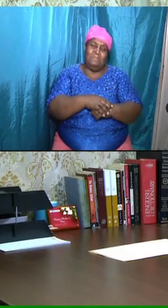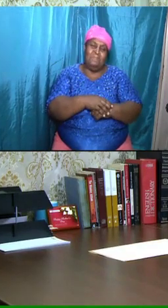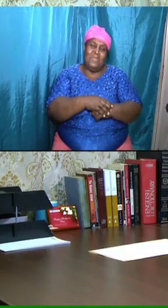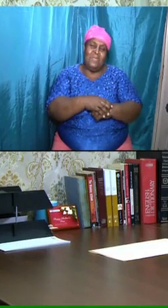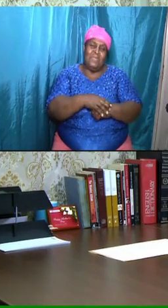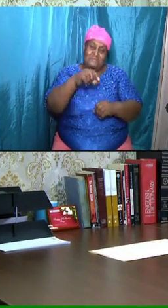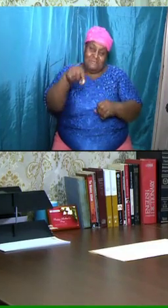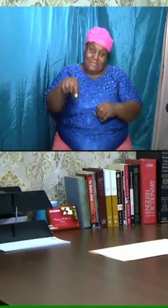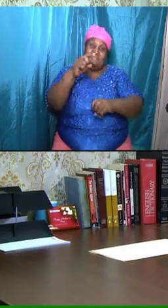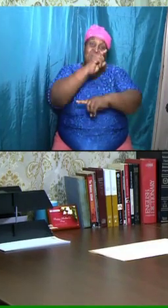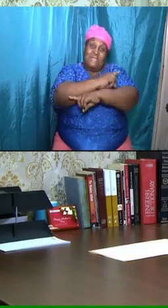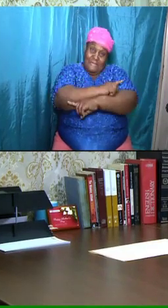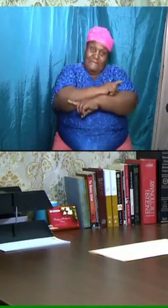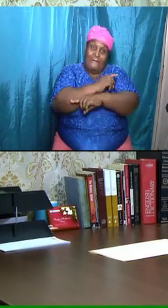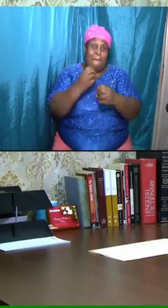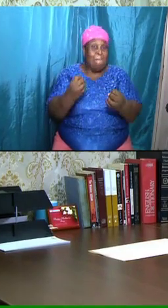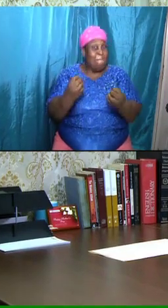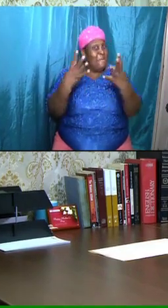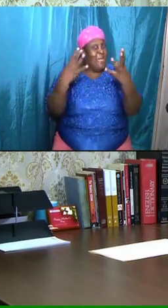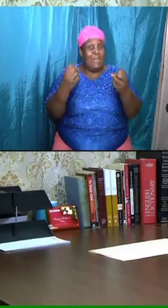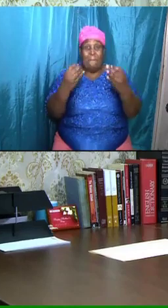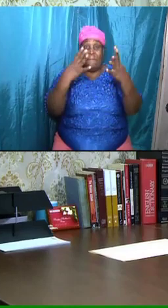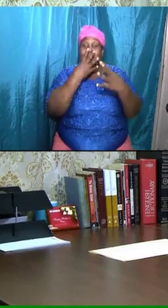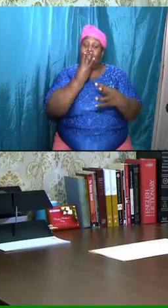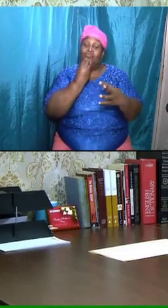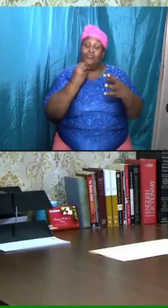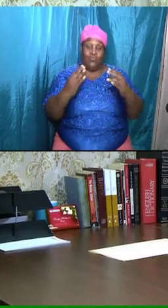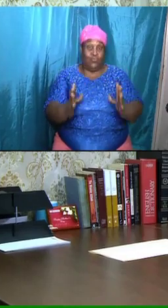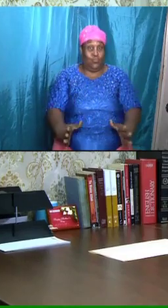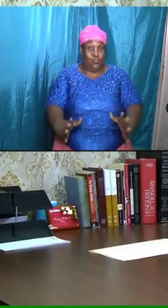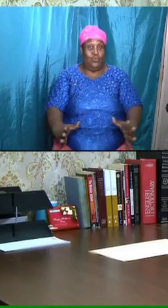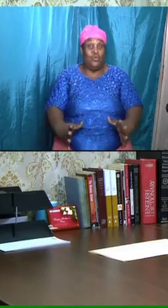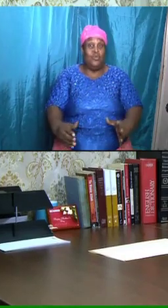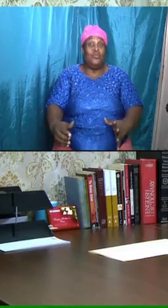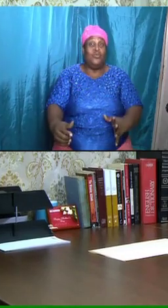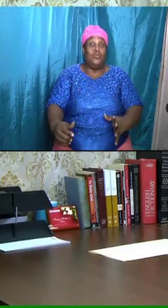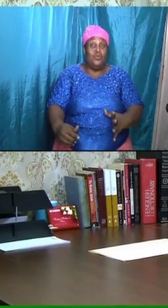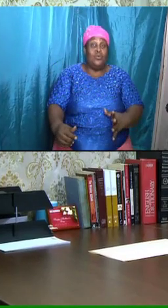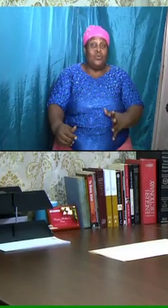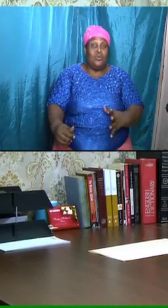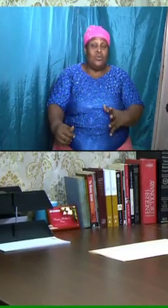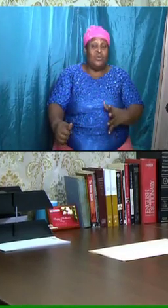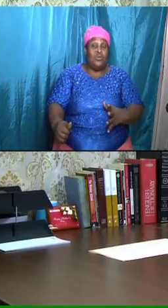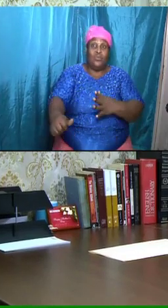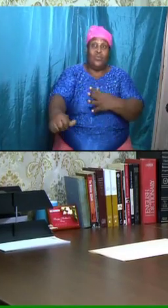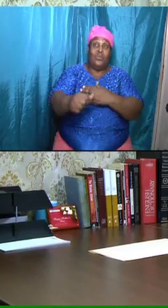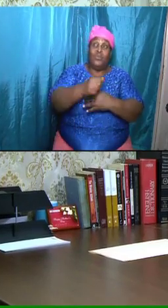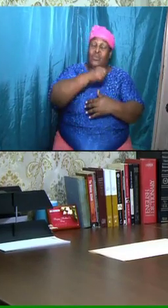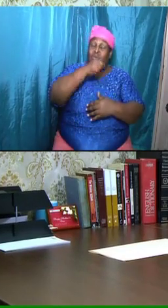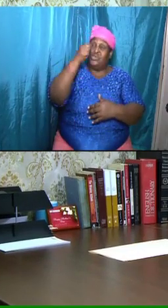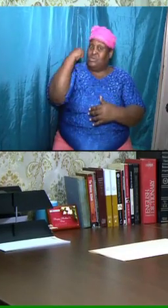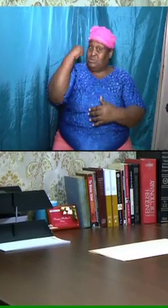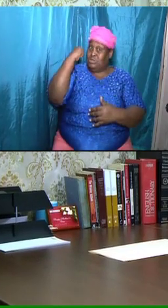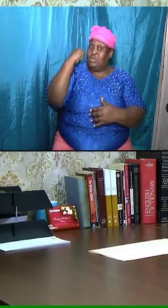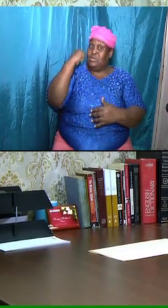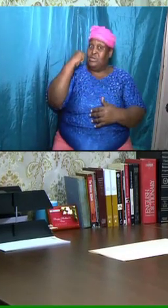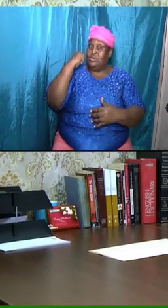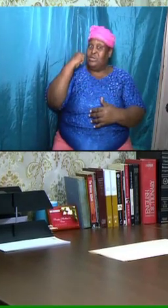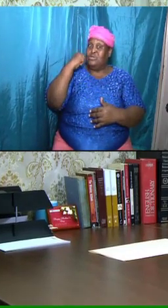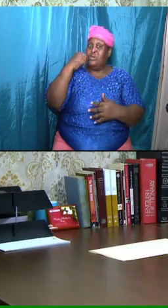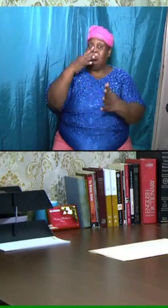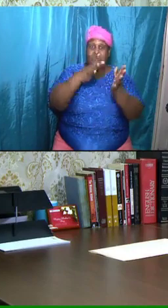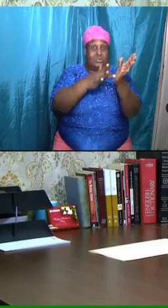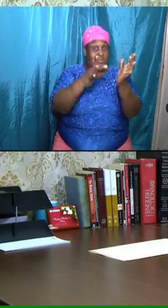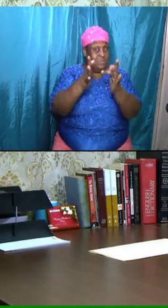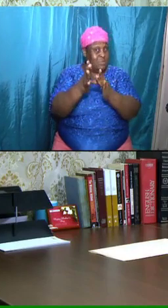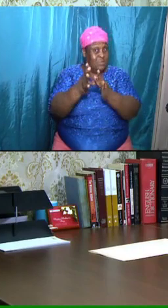body, there can be no organization, there can be no organization, organism that